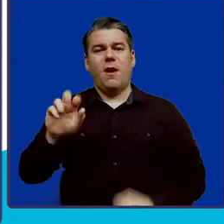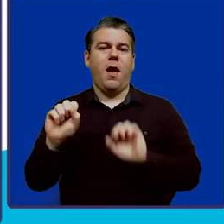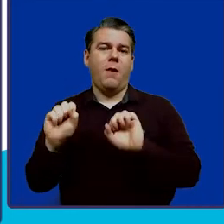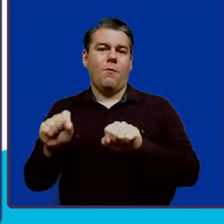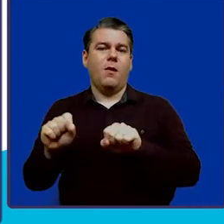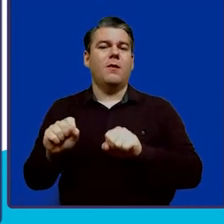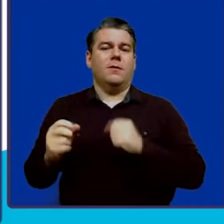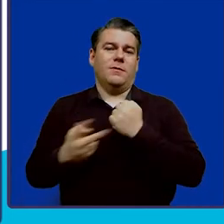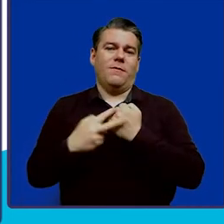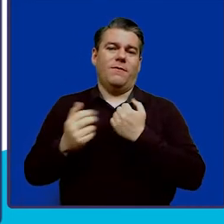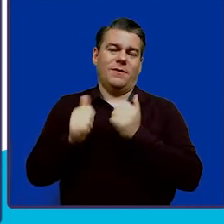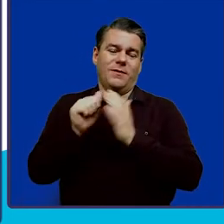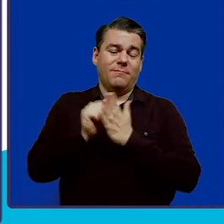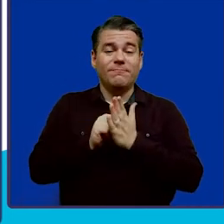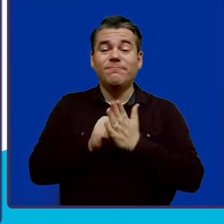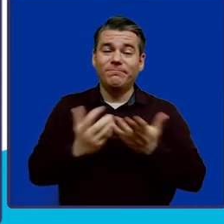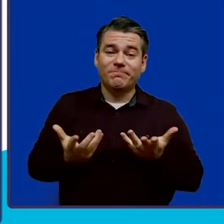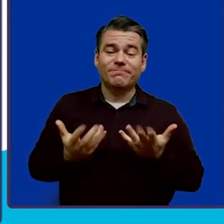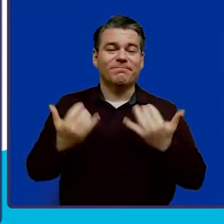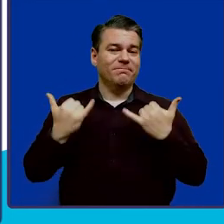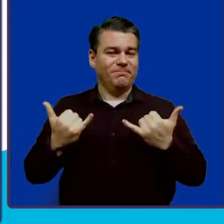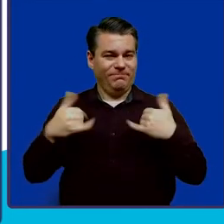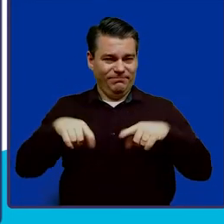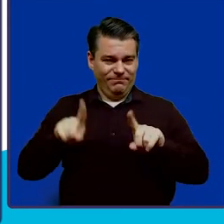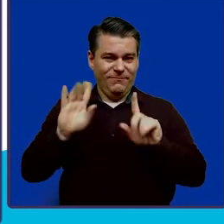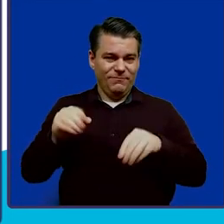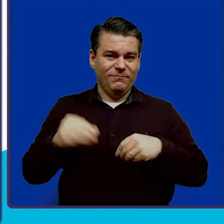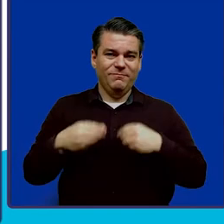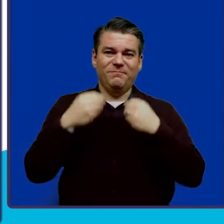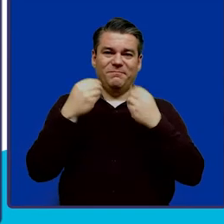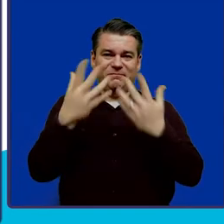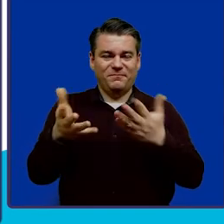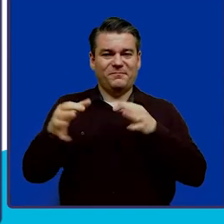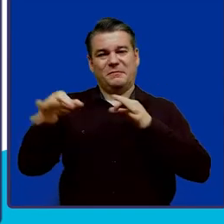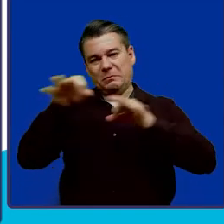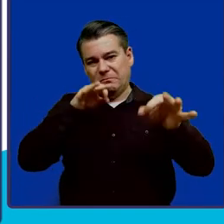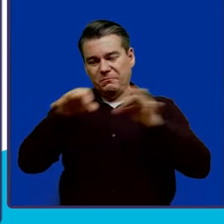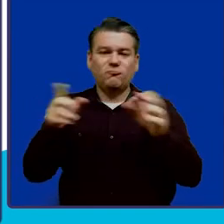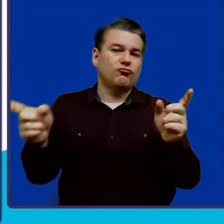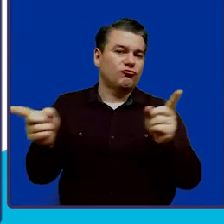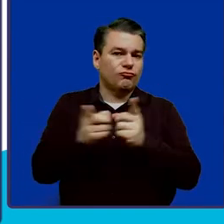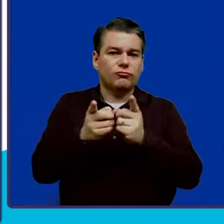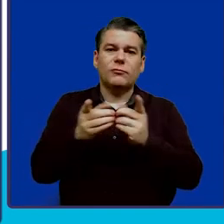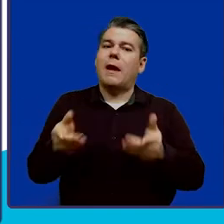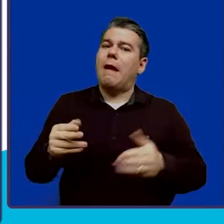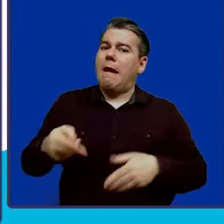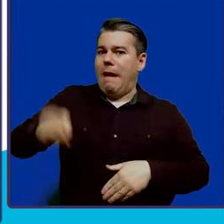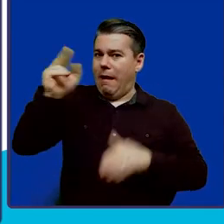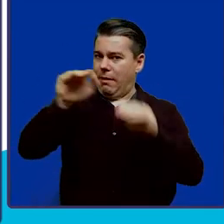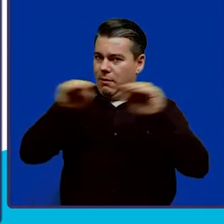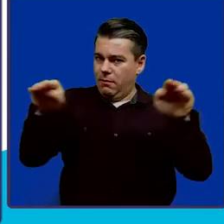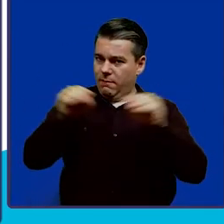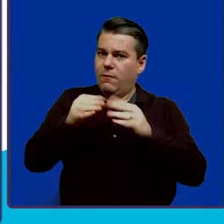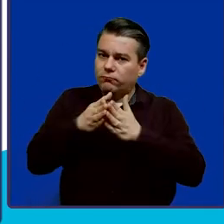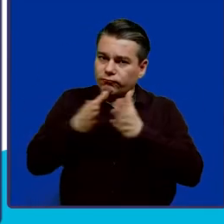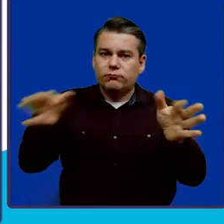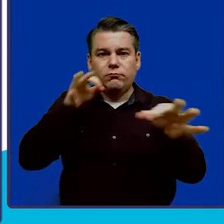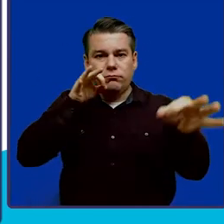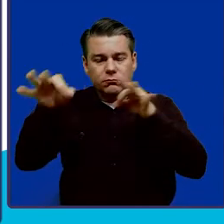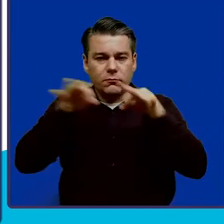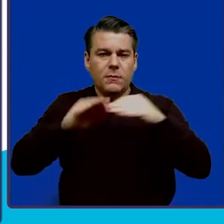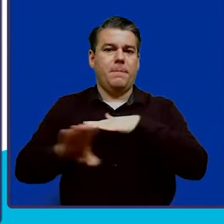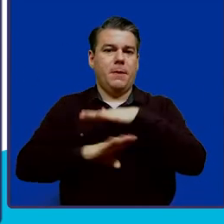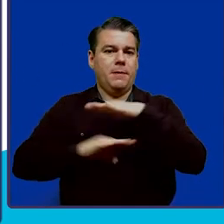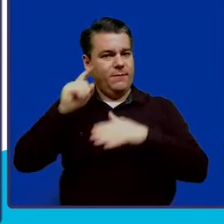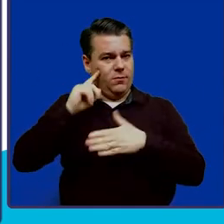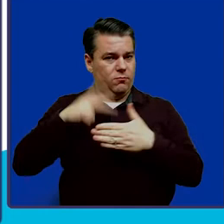So with that said, during today's session I will provide you a brief and very high-level overview of the basics of the